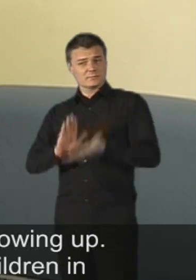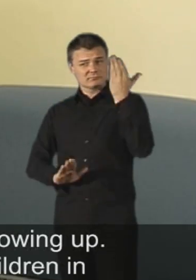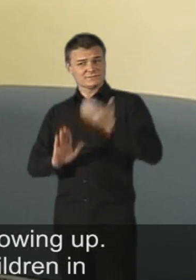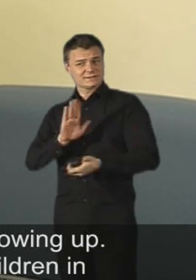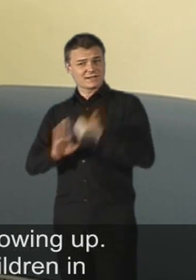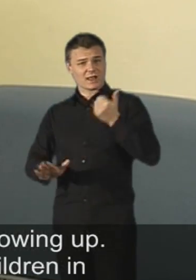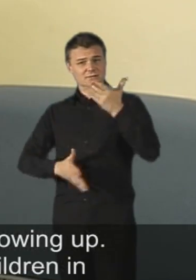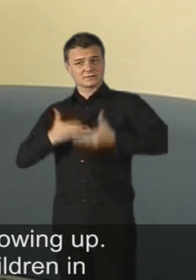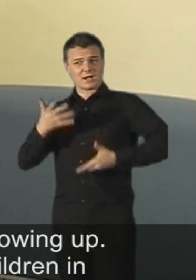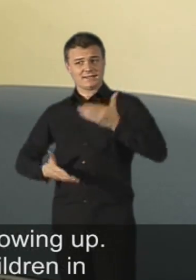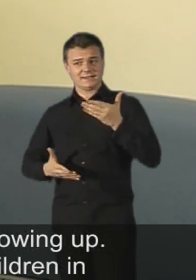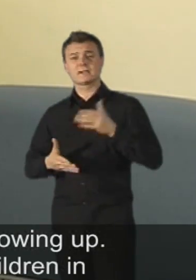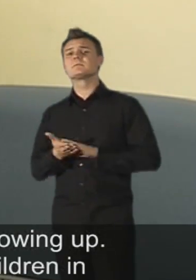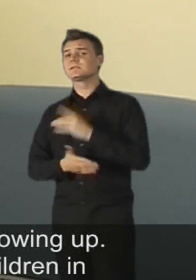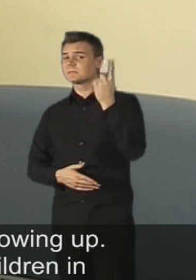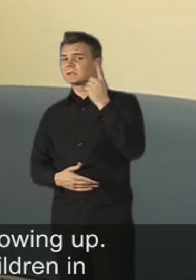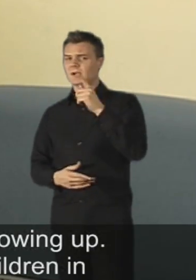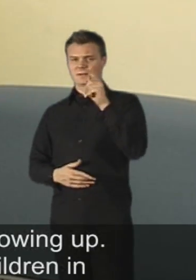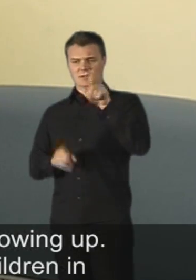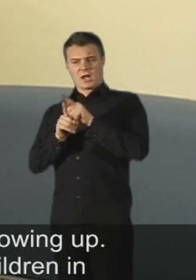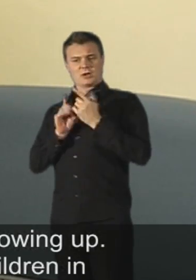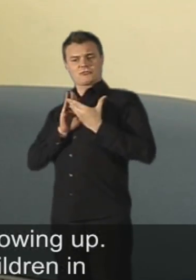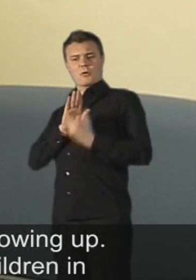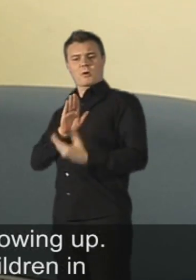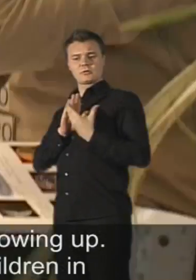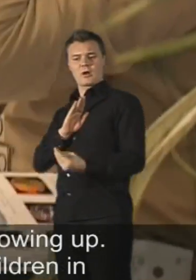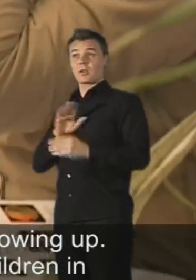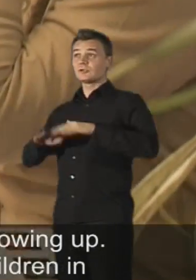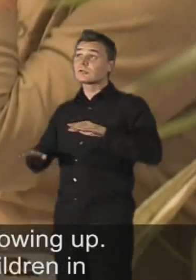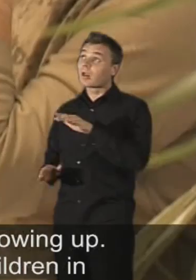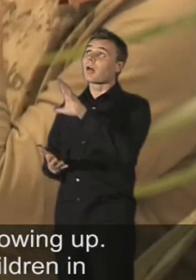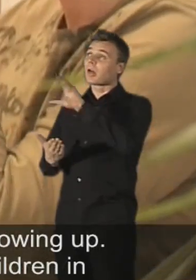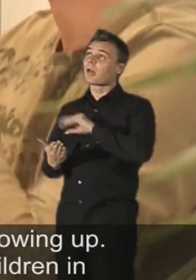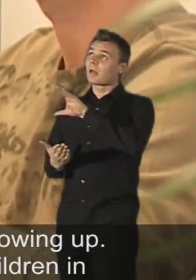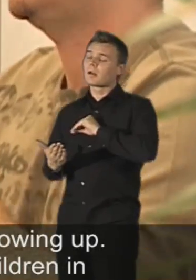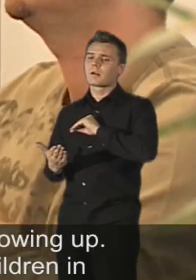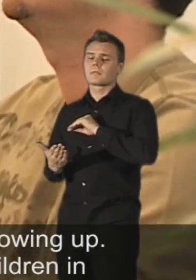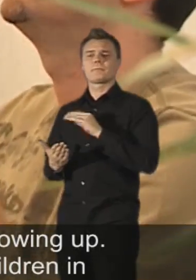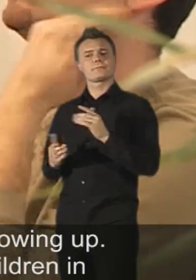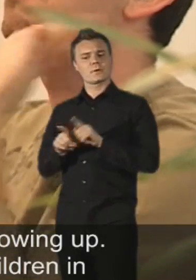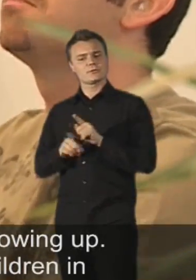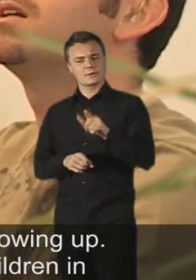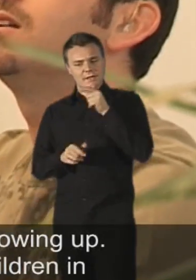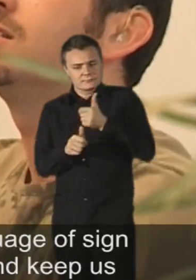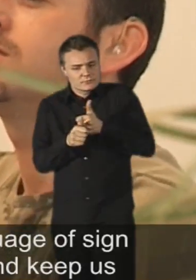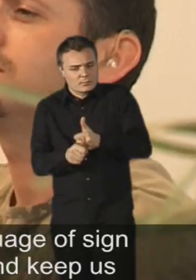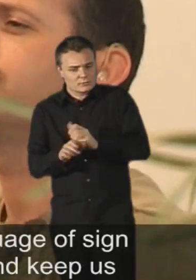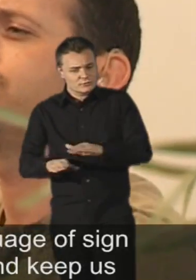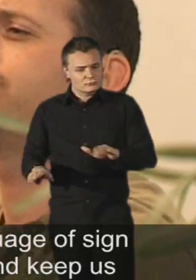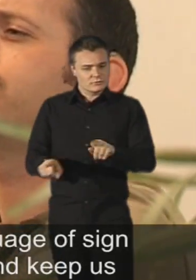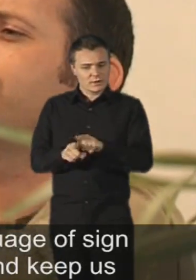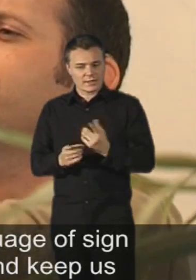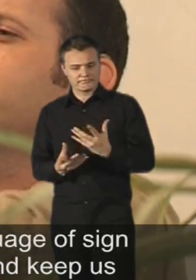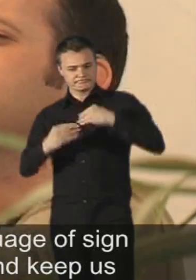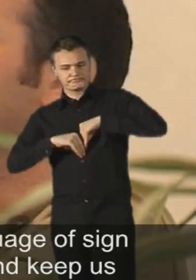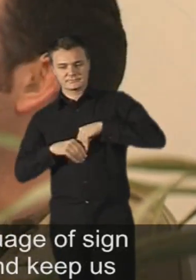to act as a role model for children growing up. They're also able to support the children in acquiring